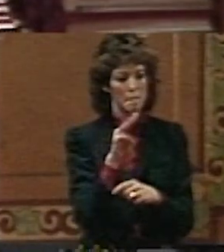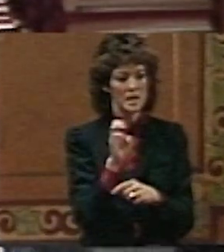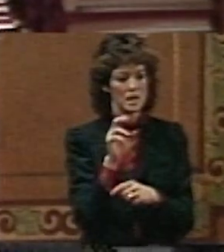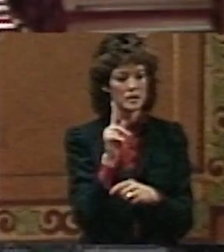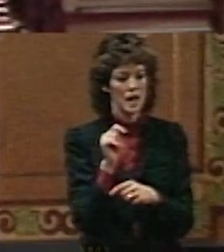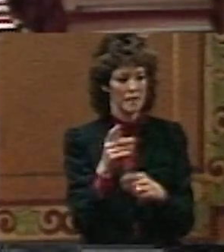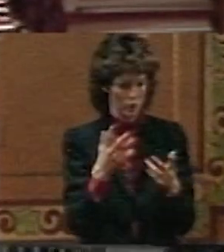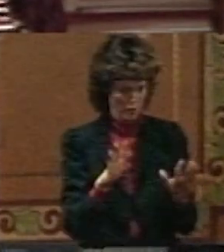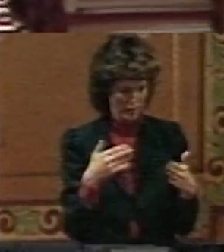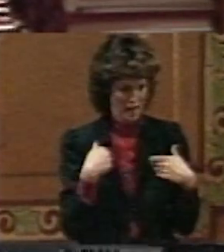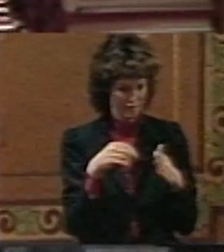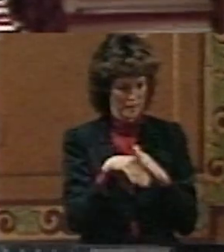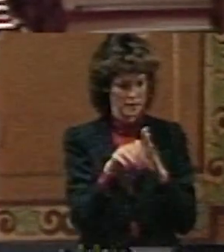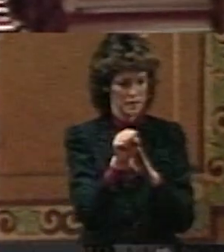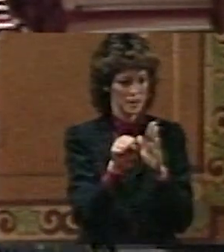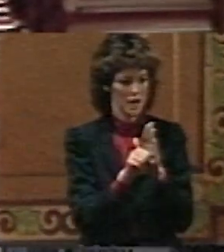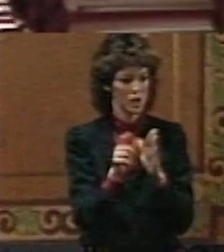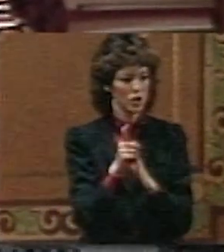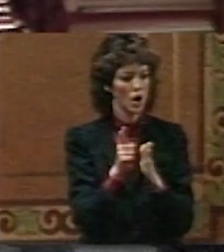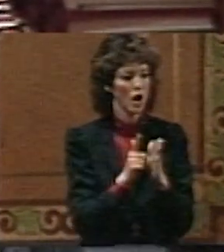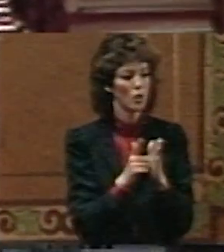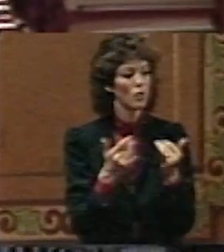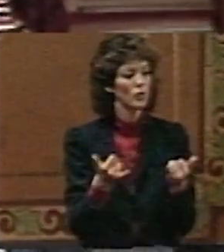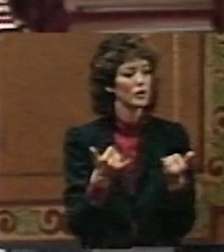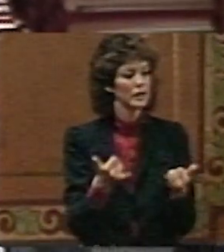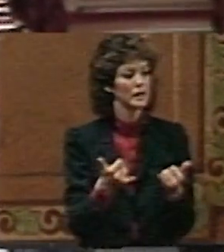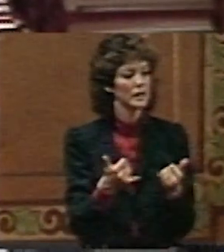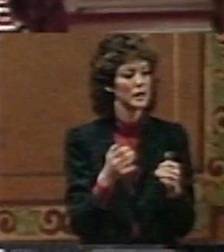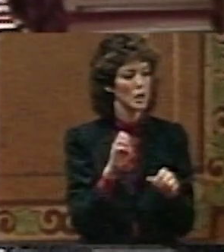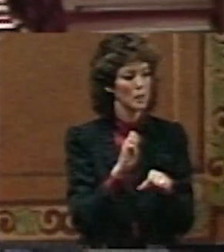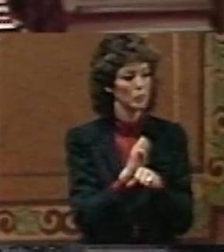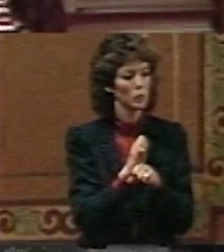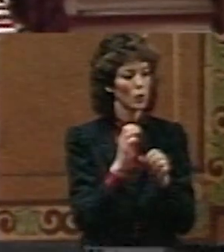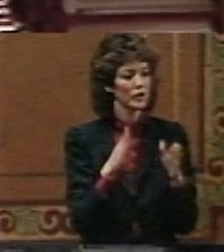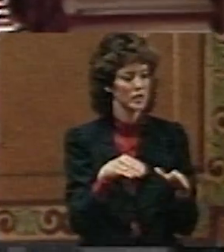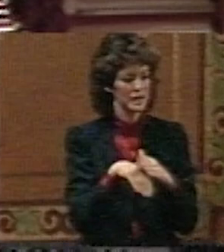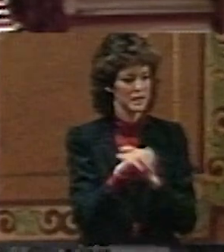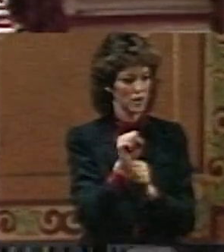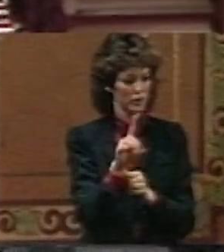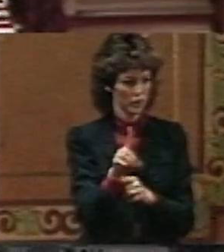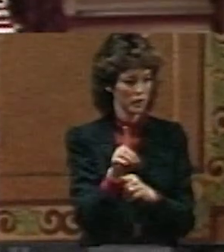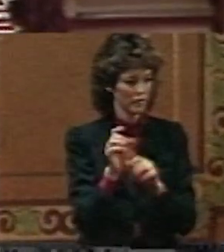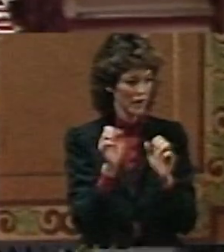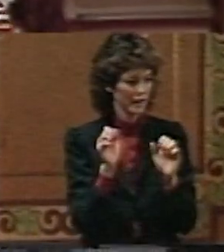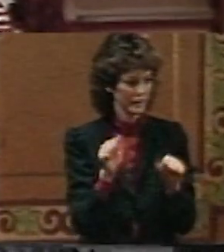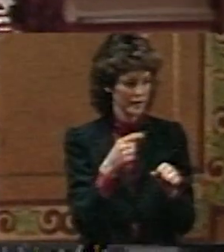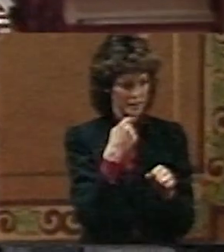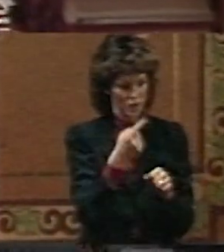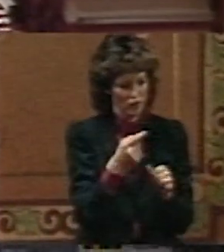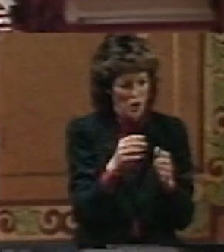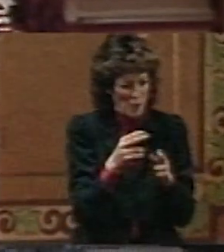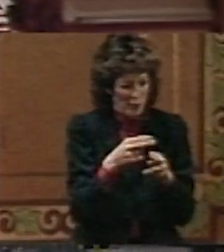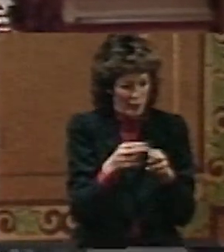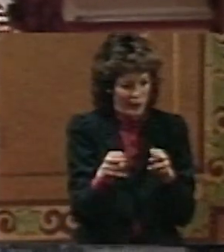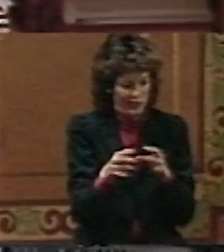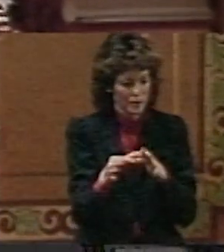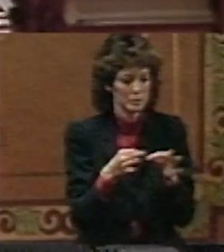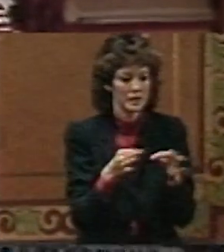we already have in state law. Currently, employers in South Dakota, if I may indulge on you for a brief explanation.